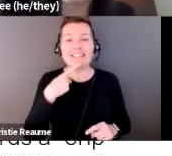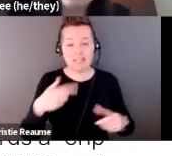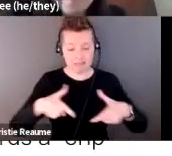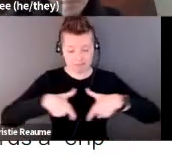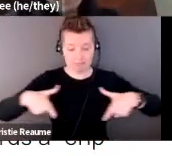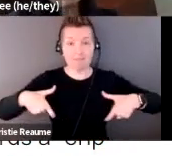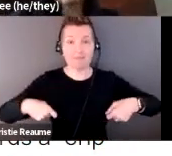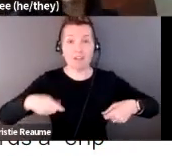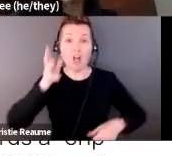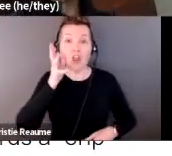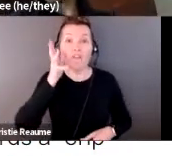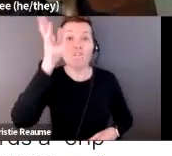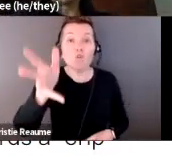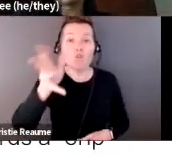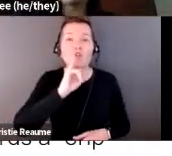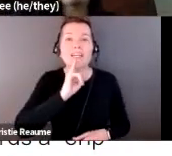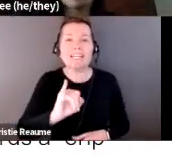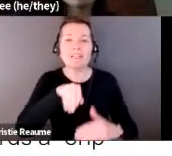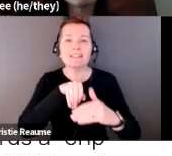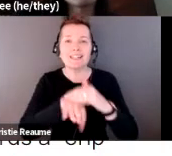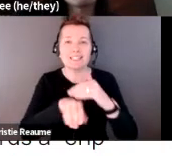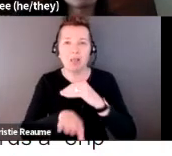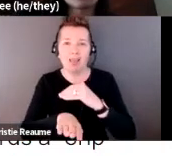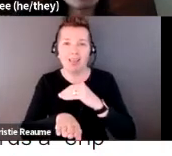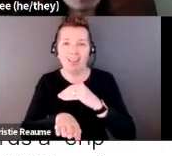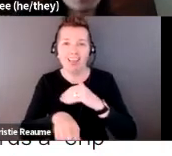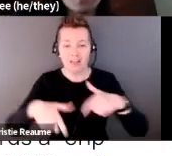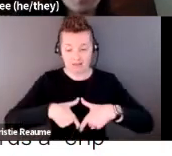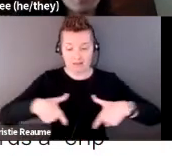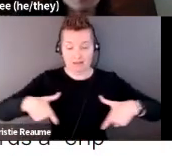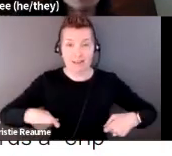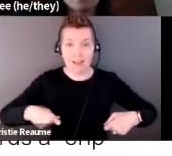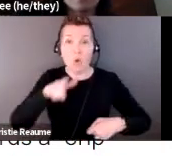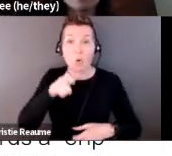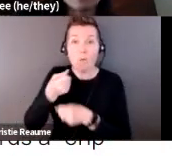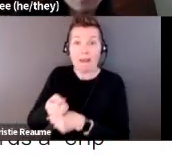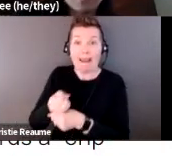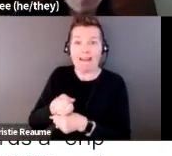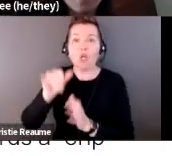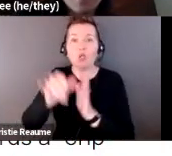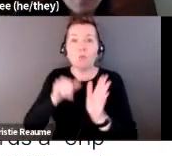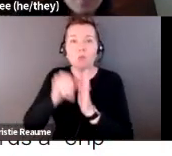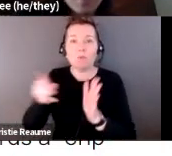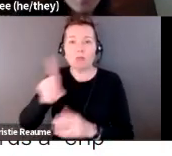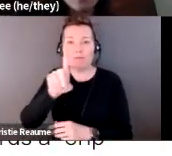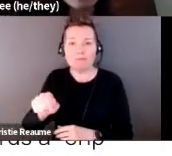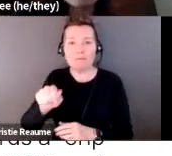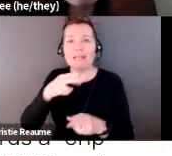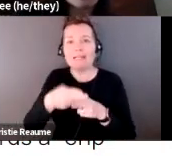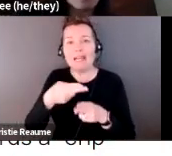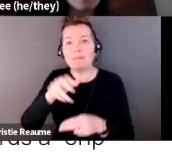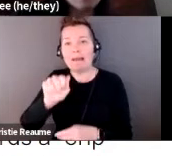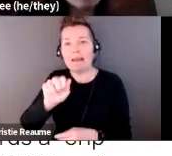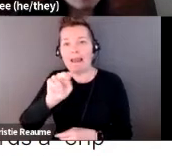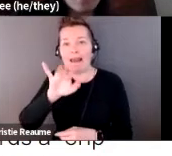accessible. Um, it's a t-shirt by a disability YouTuber named Annie Segarra. Um,